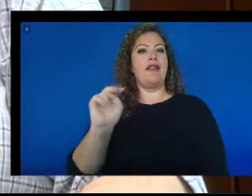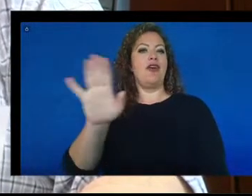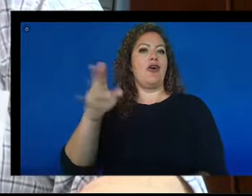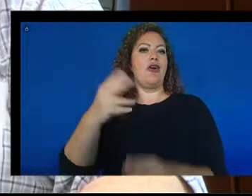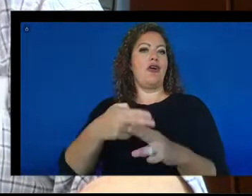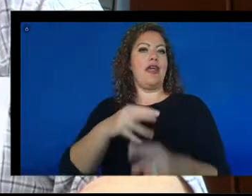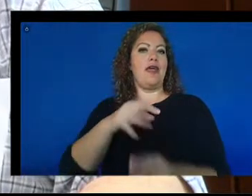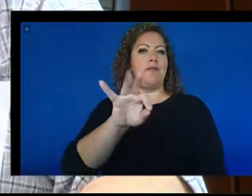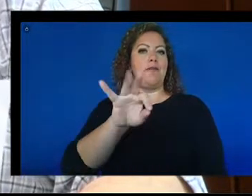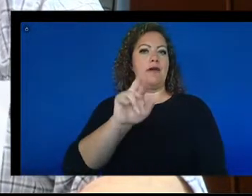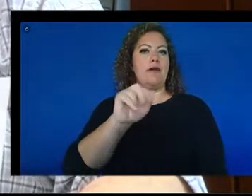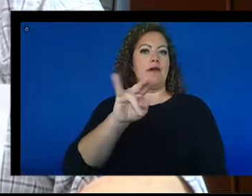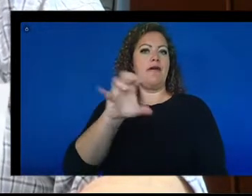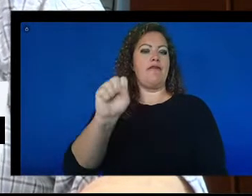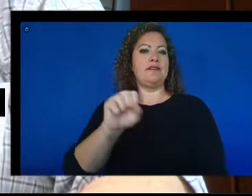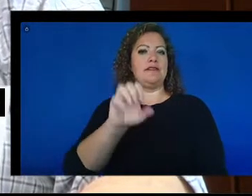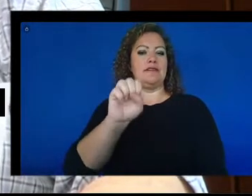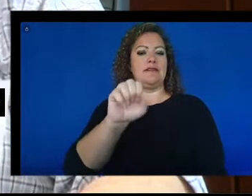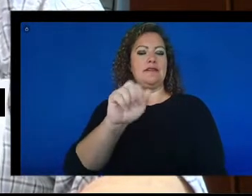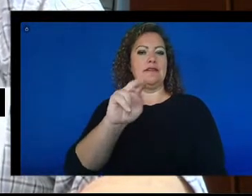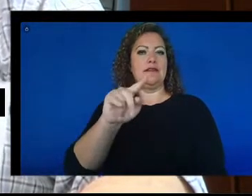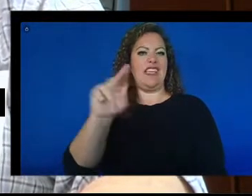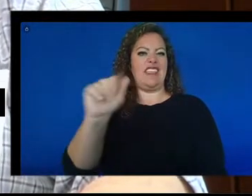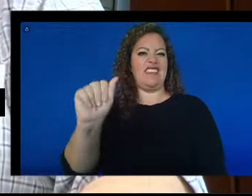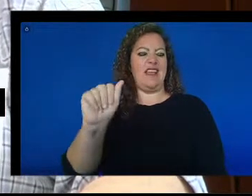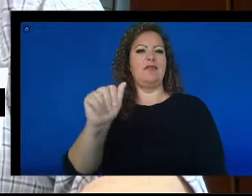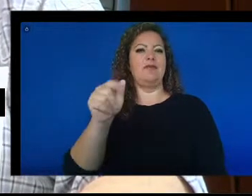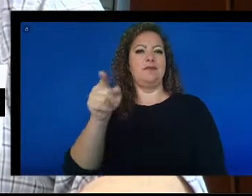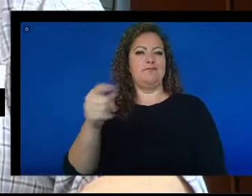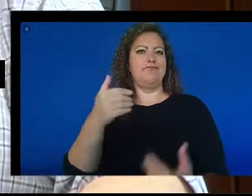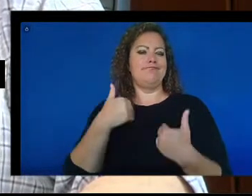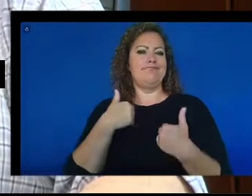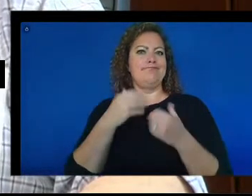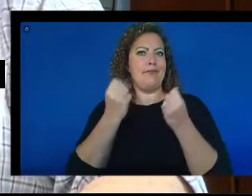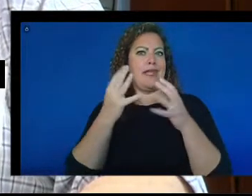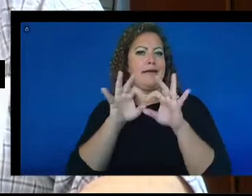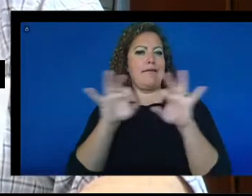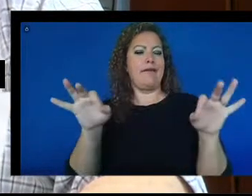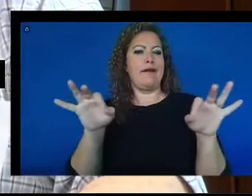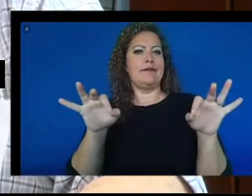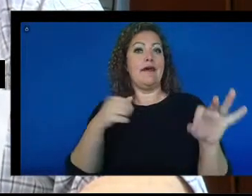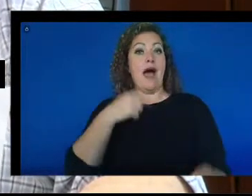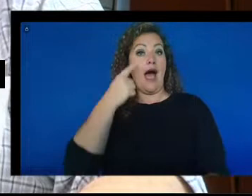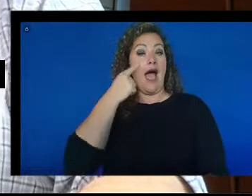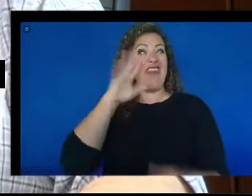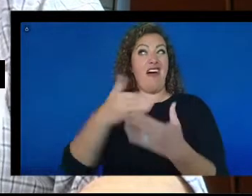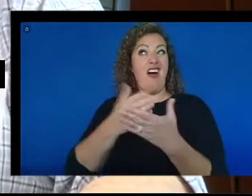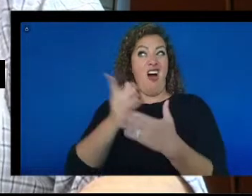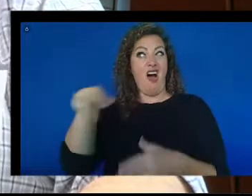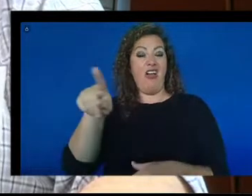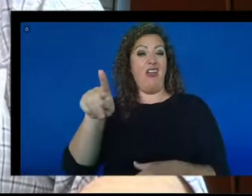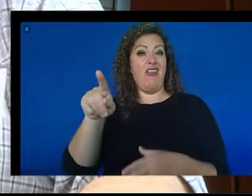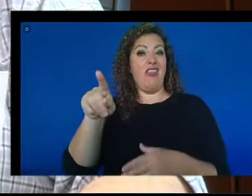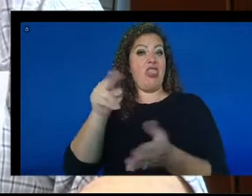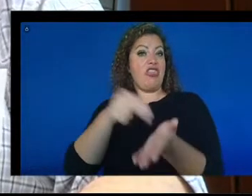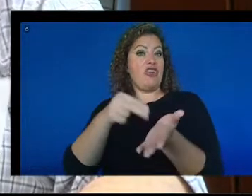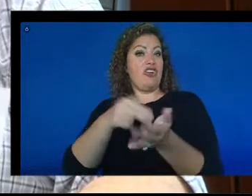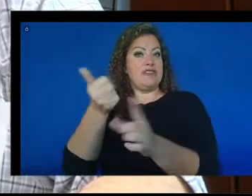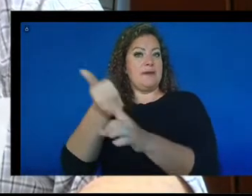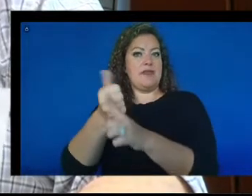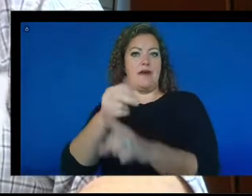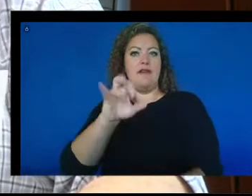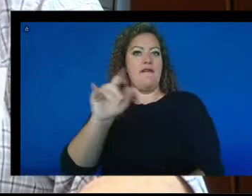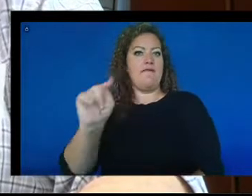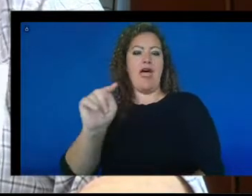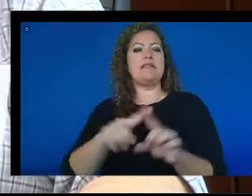Frances Santana. I thought that all were vets, but not all of them are. And they always said, thank you for